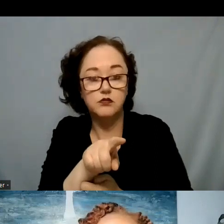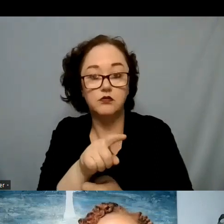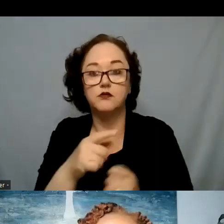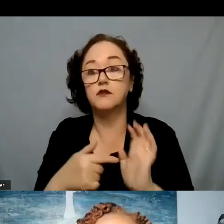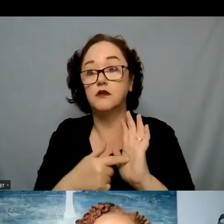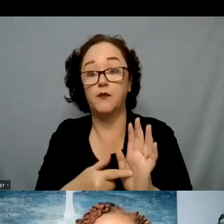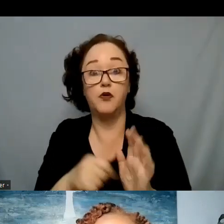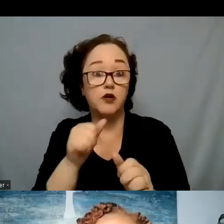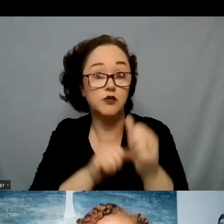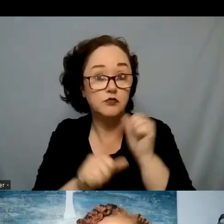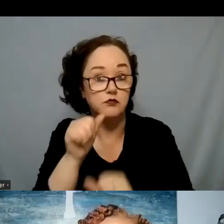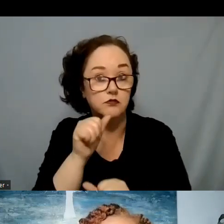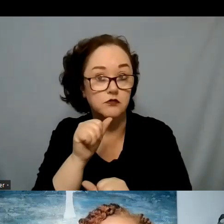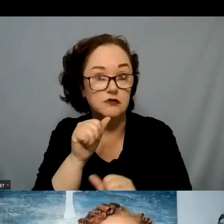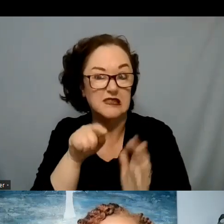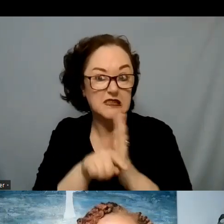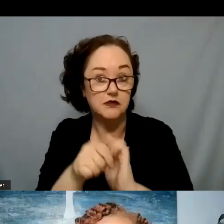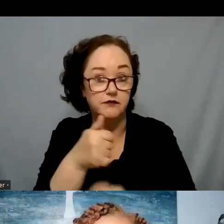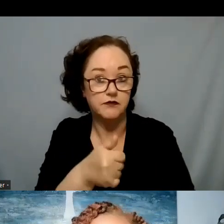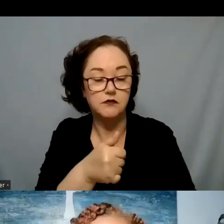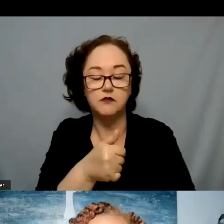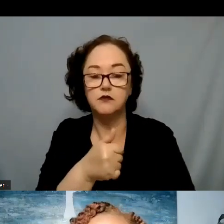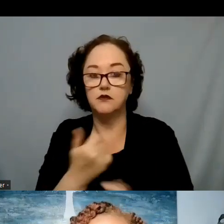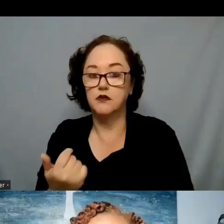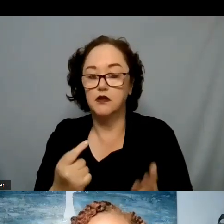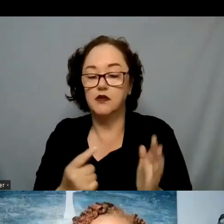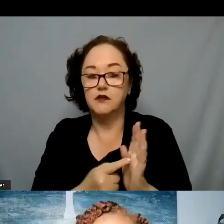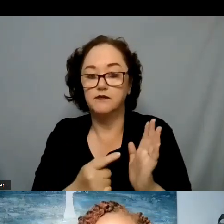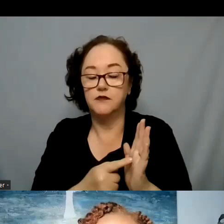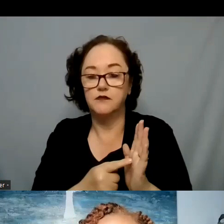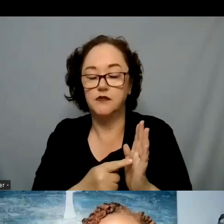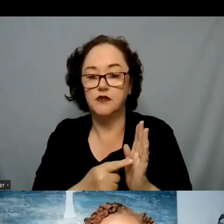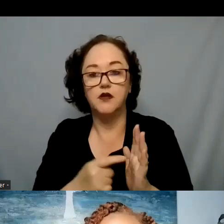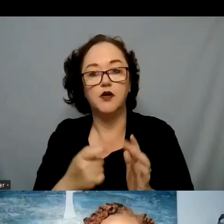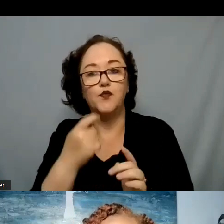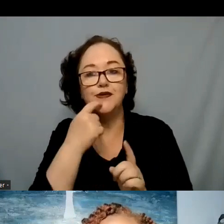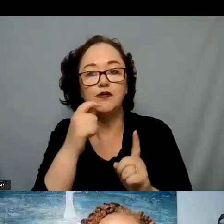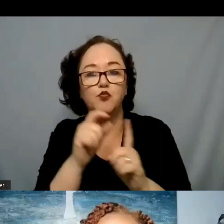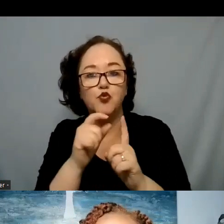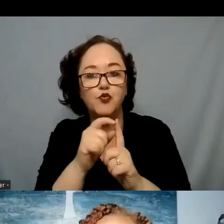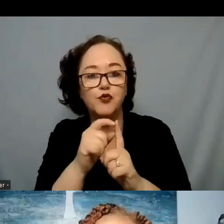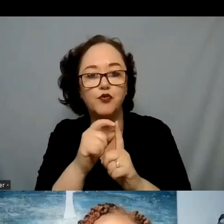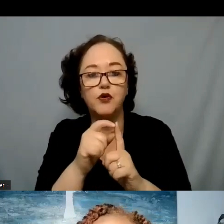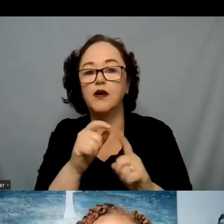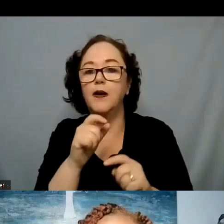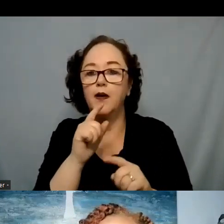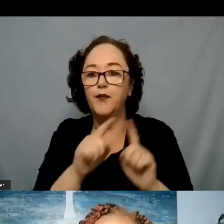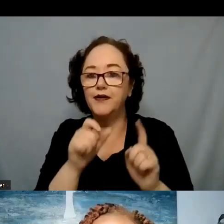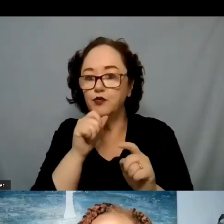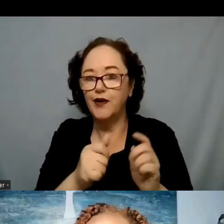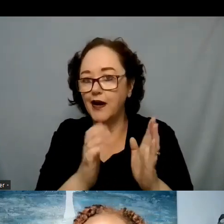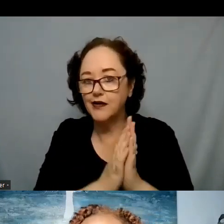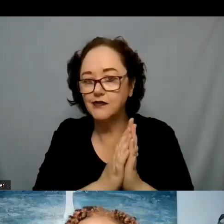sometimes I think we get we don't always ask we don't always say the word and so I need to ask are you